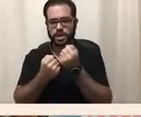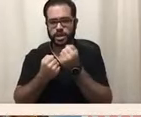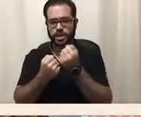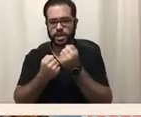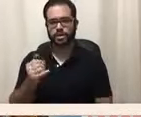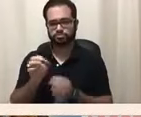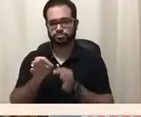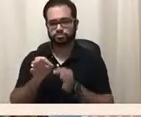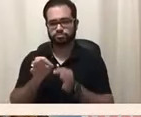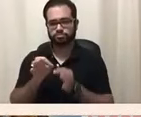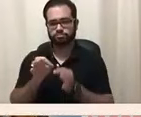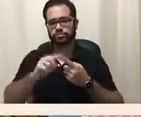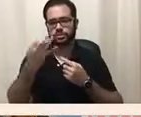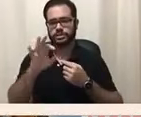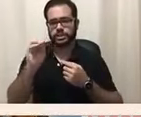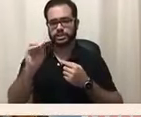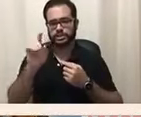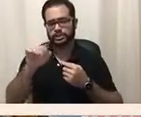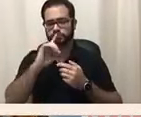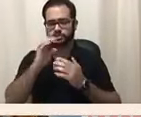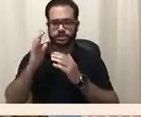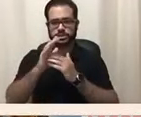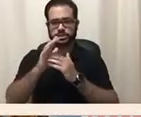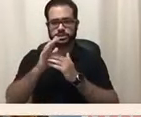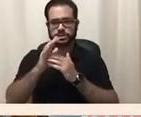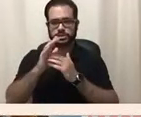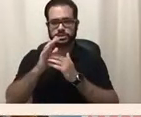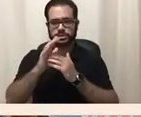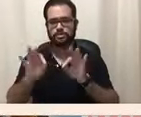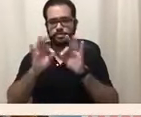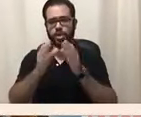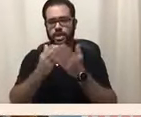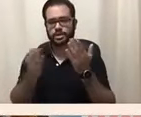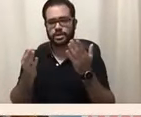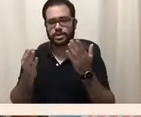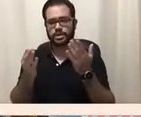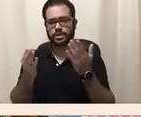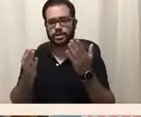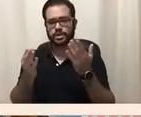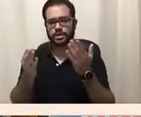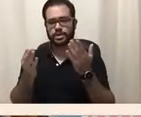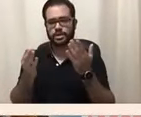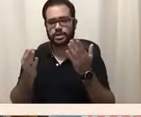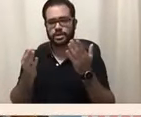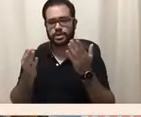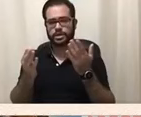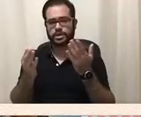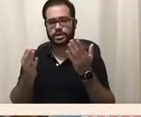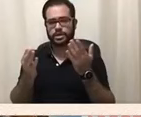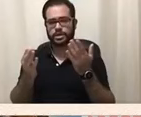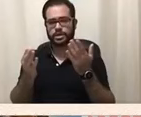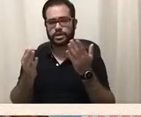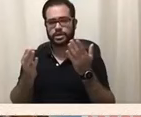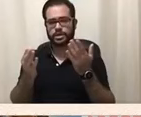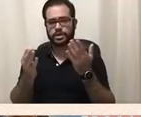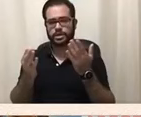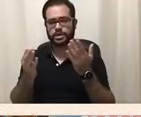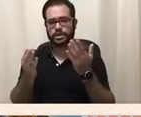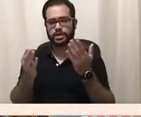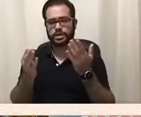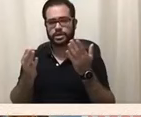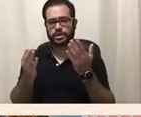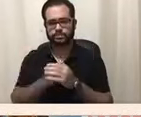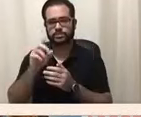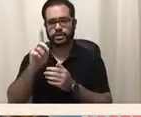disability community. The Americans with Disabilities Act becomes law. The Americans with Disabilities